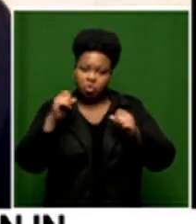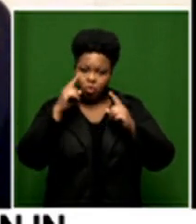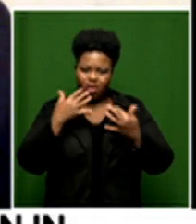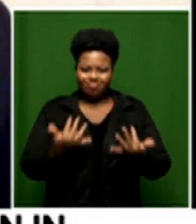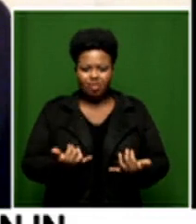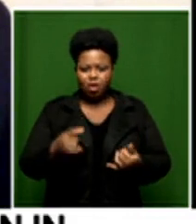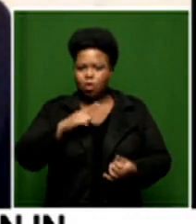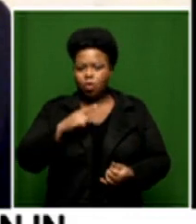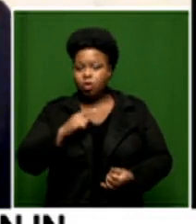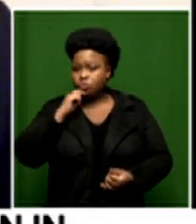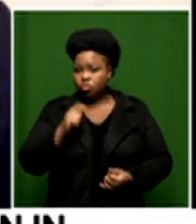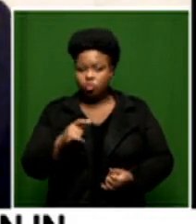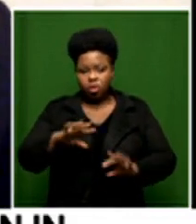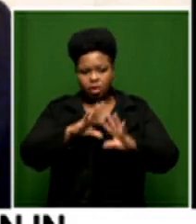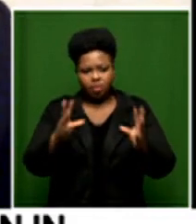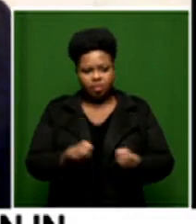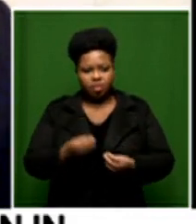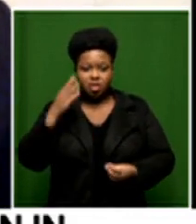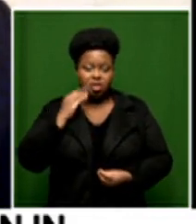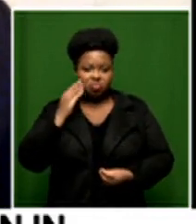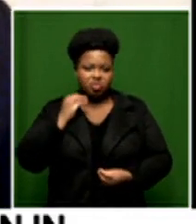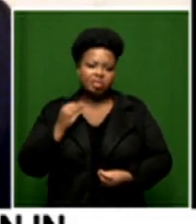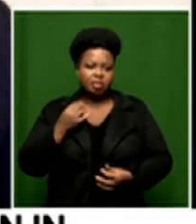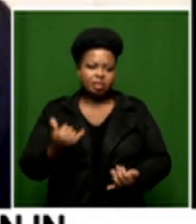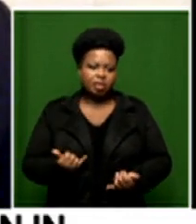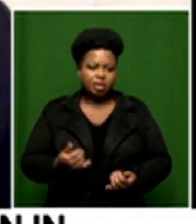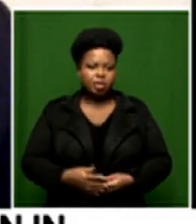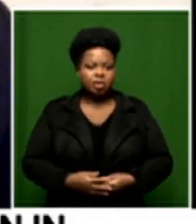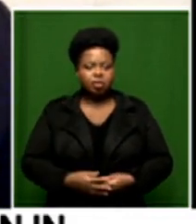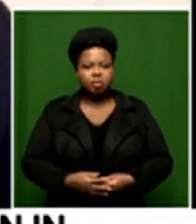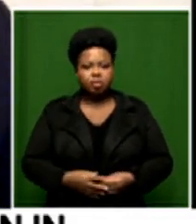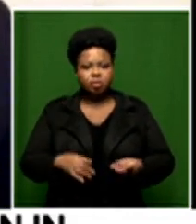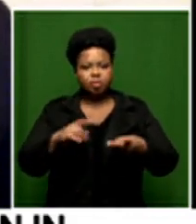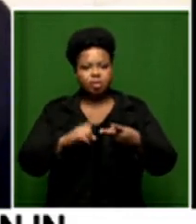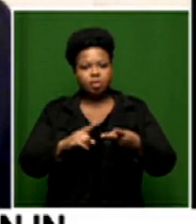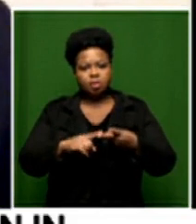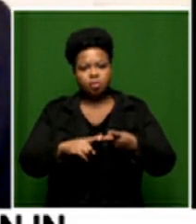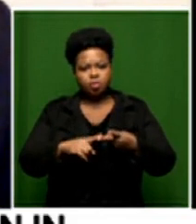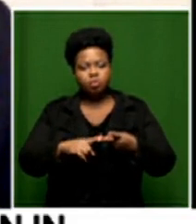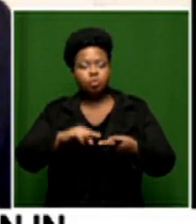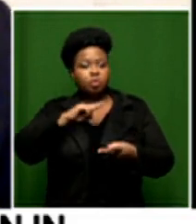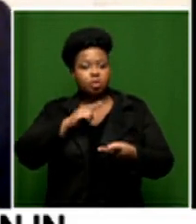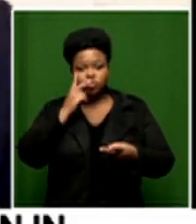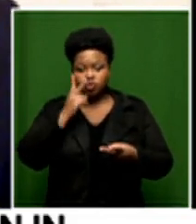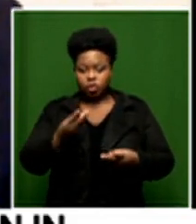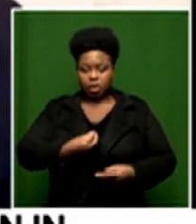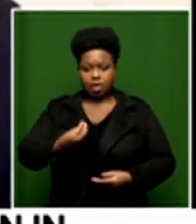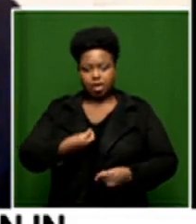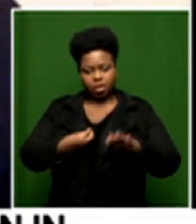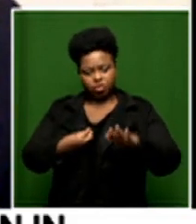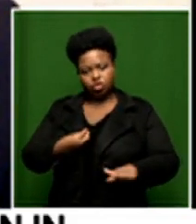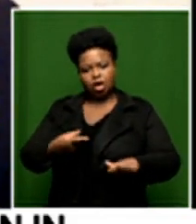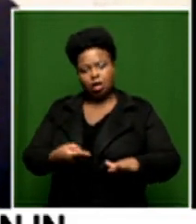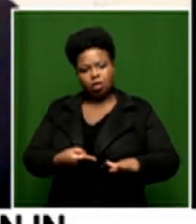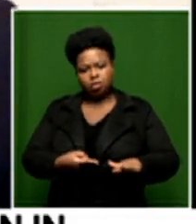this what we are going through still and what we went through particularly last year to see a young child